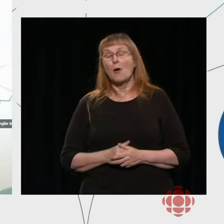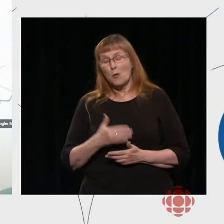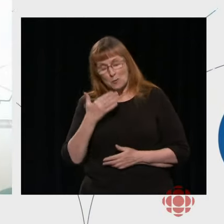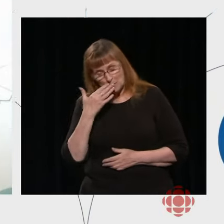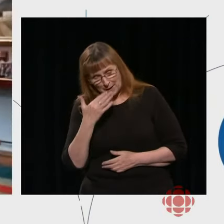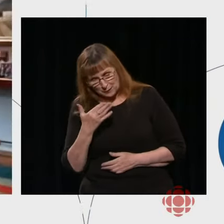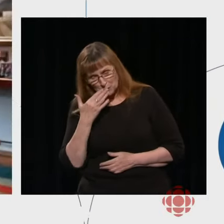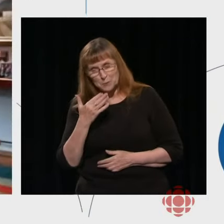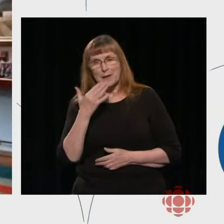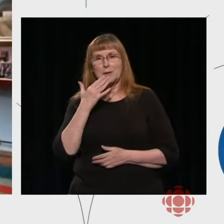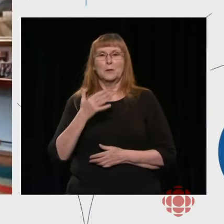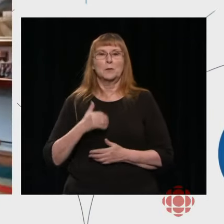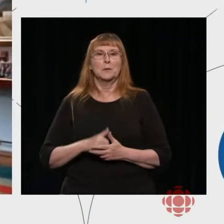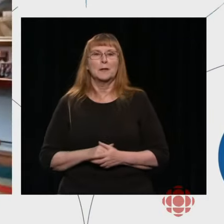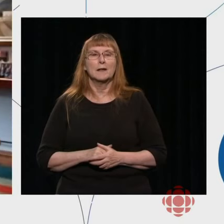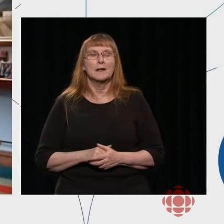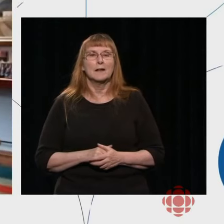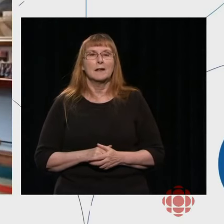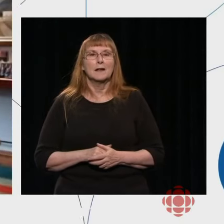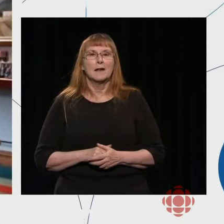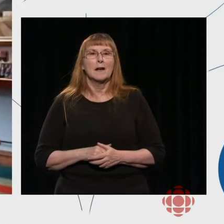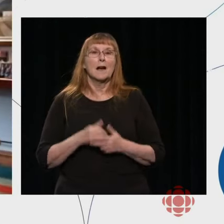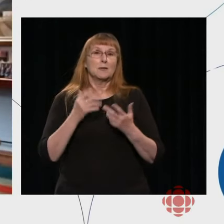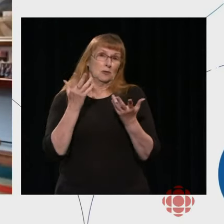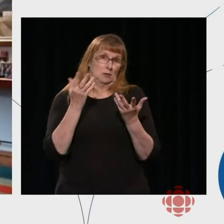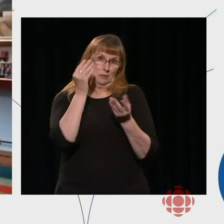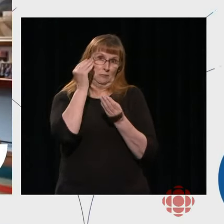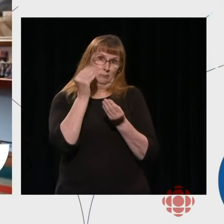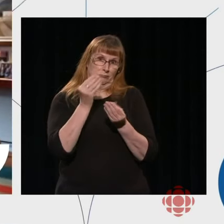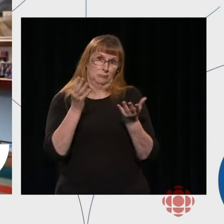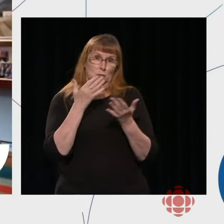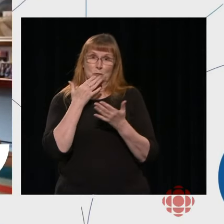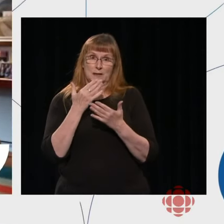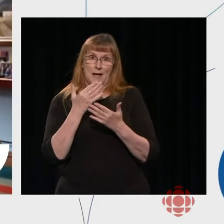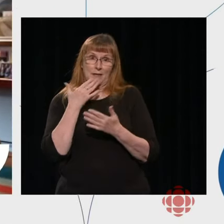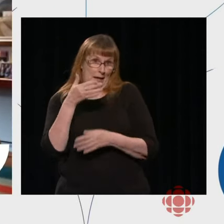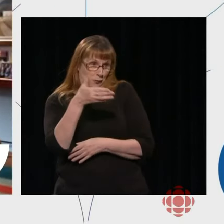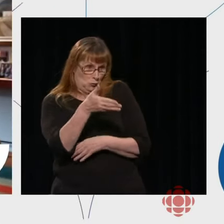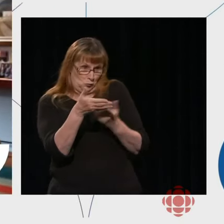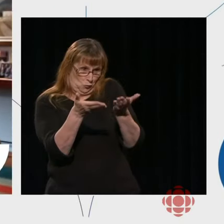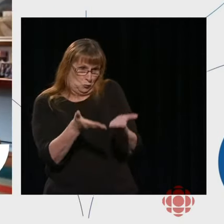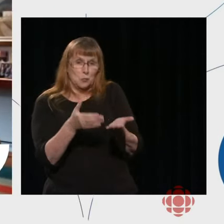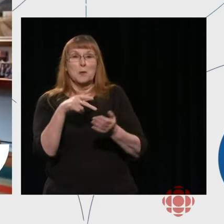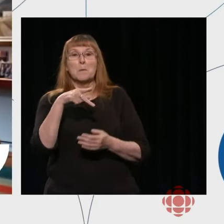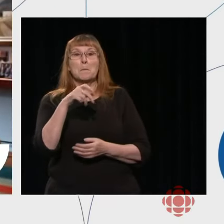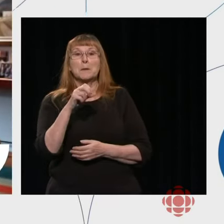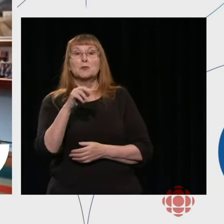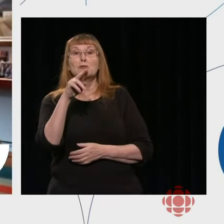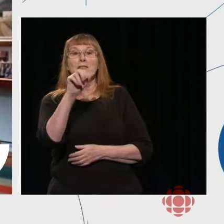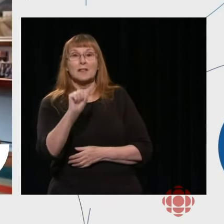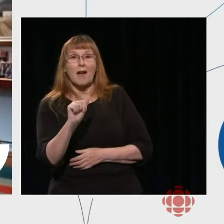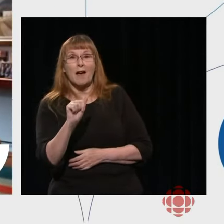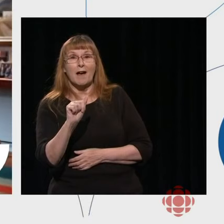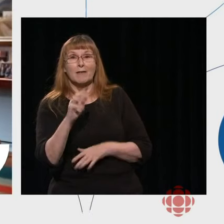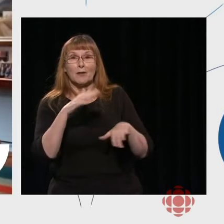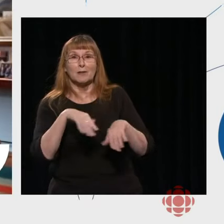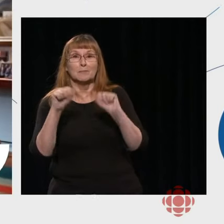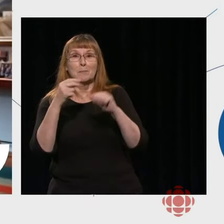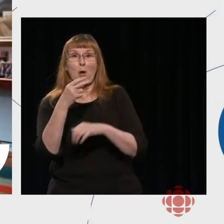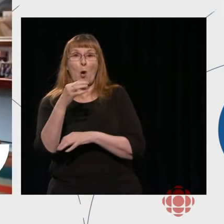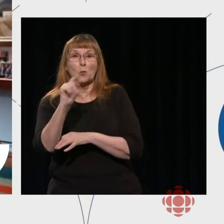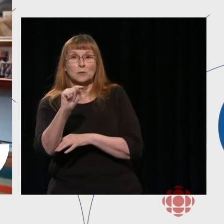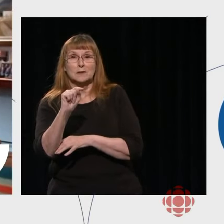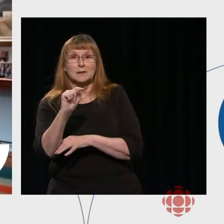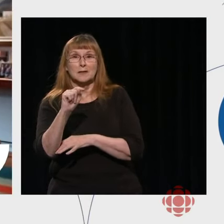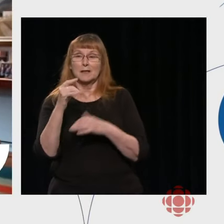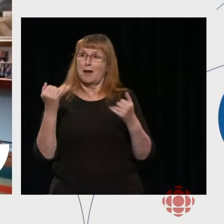you, Patricia. And I wanted to say thank you to you, Patricia, for having hosted this